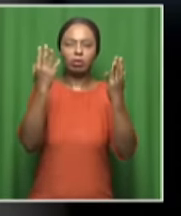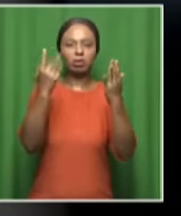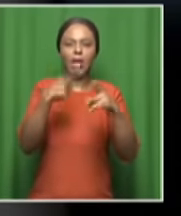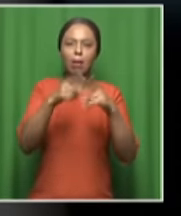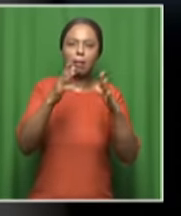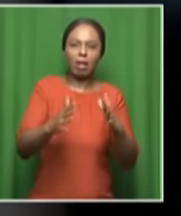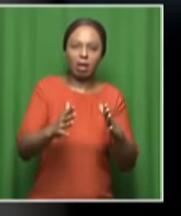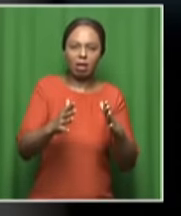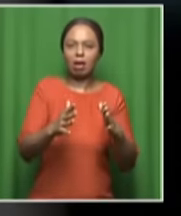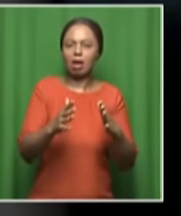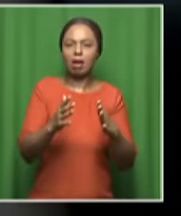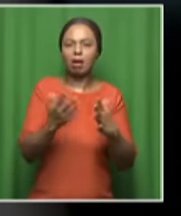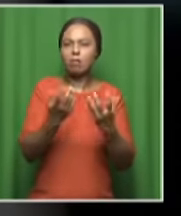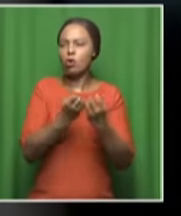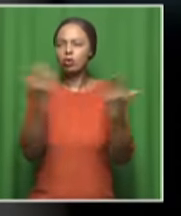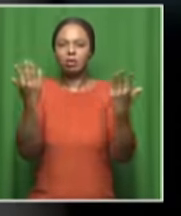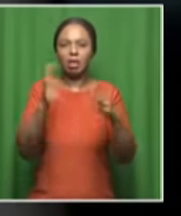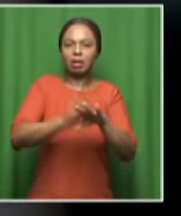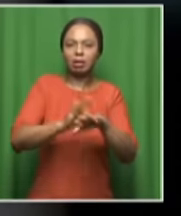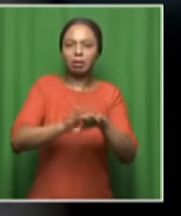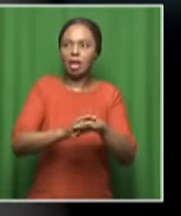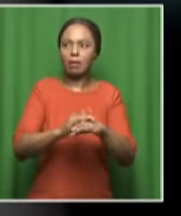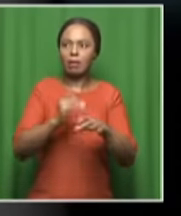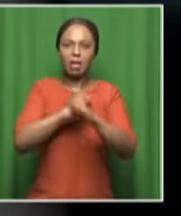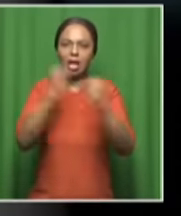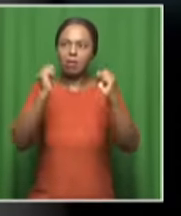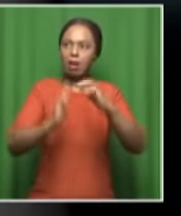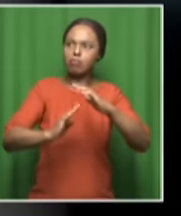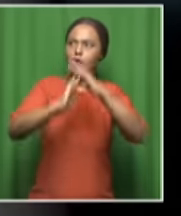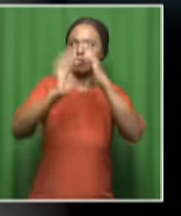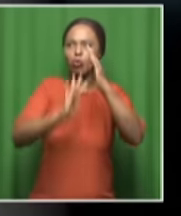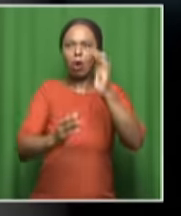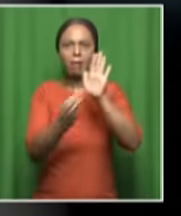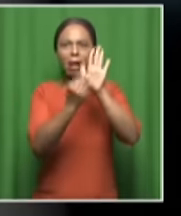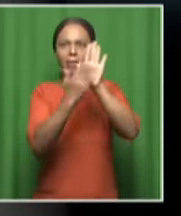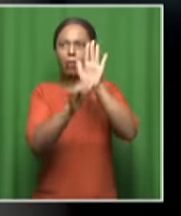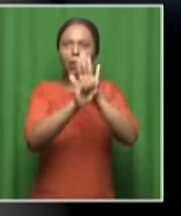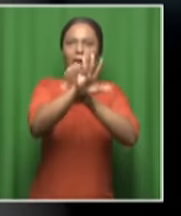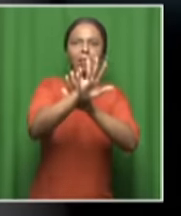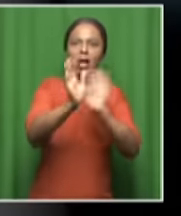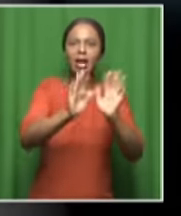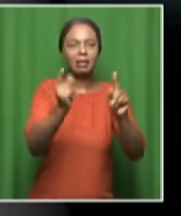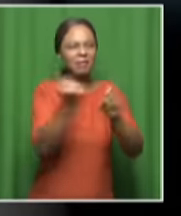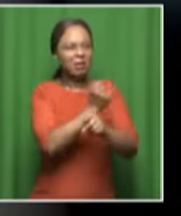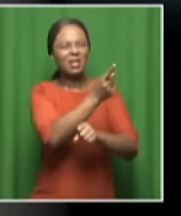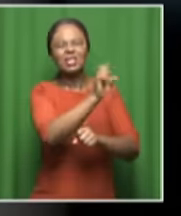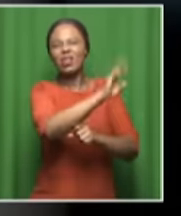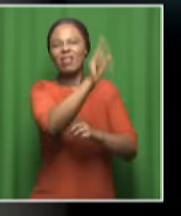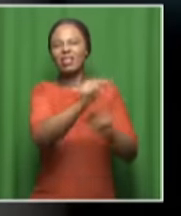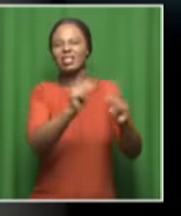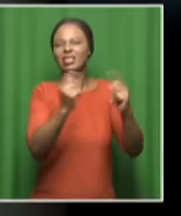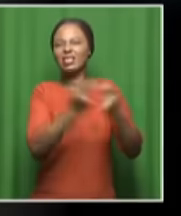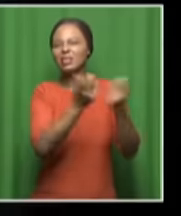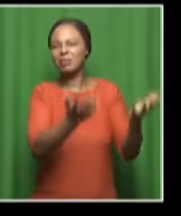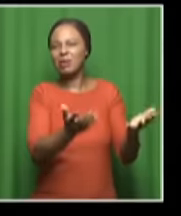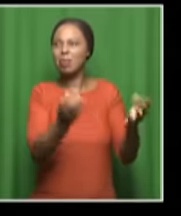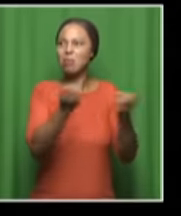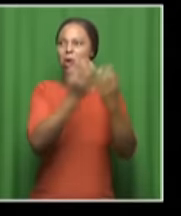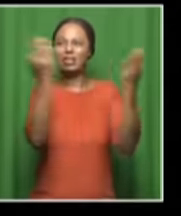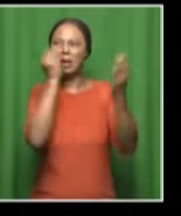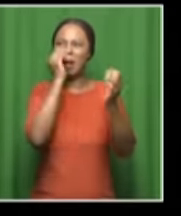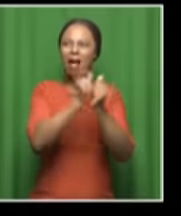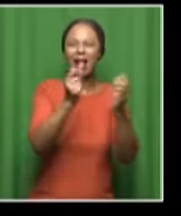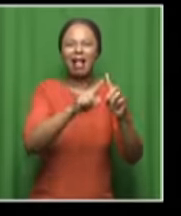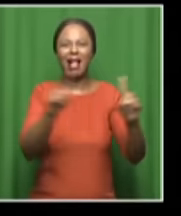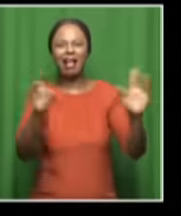different players that are not always on the headlines of stories and all of that. just like in South African team, you know, we are talking about the